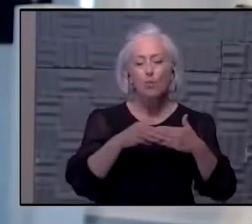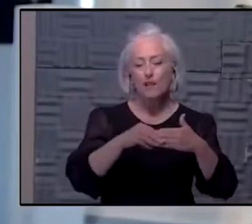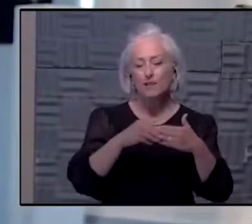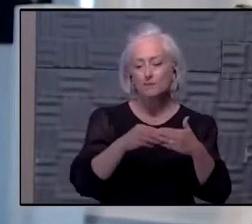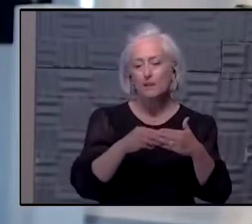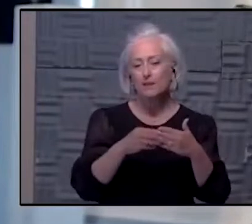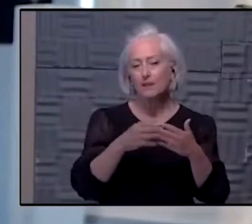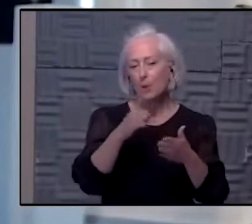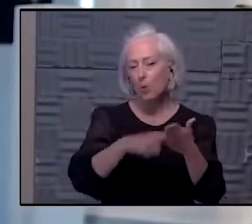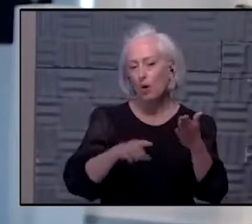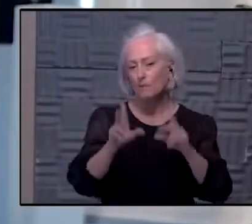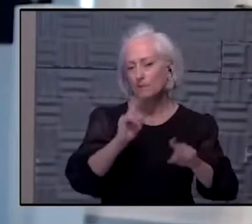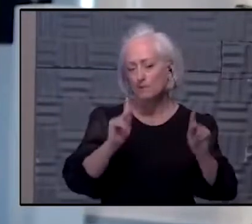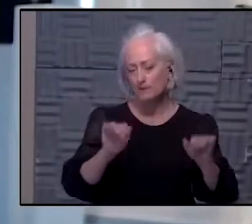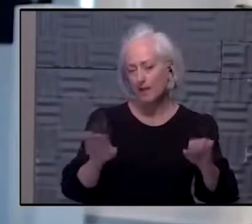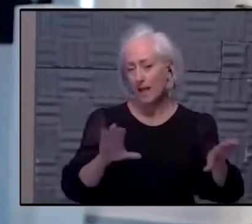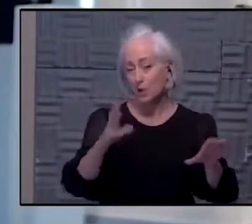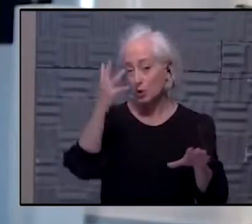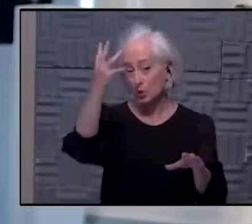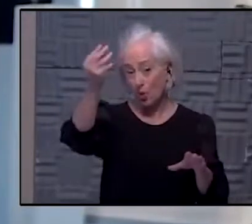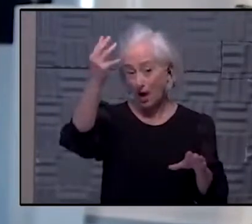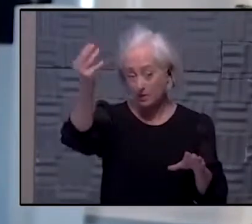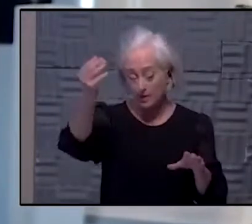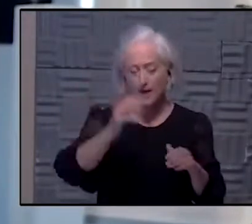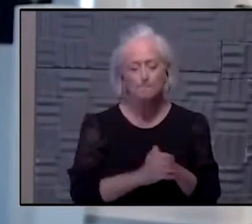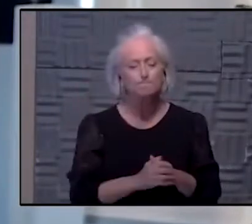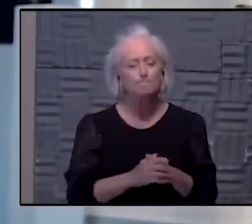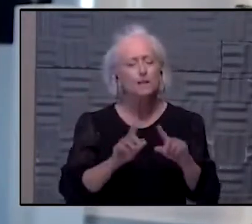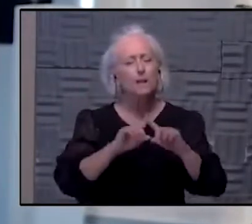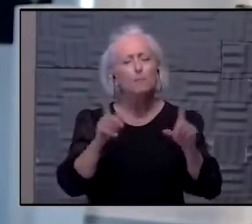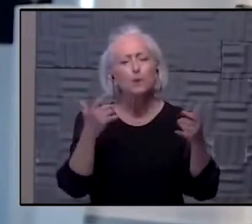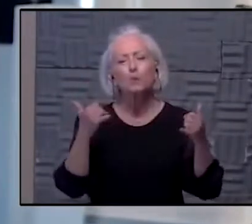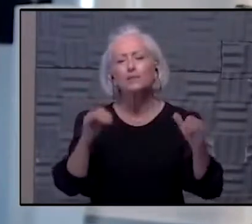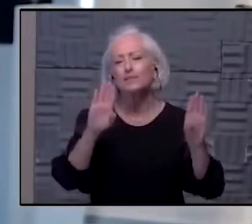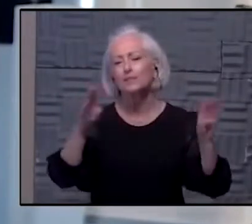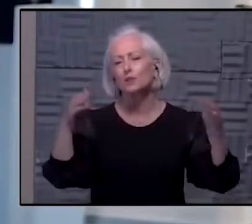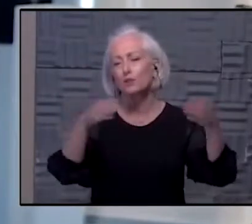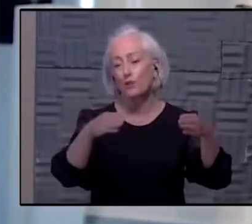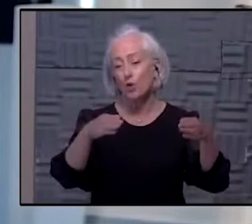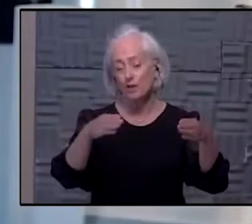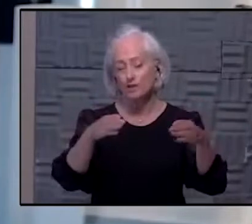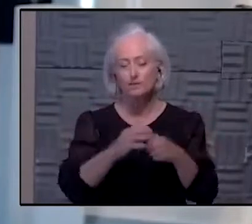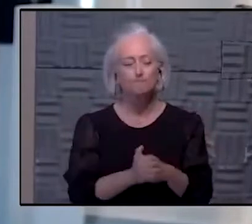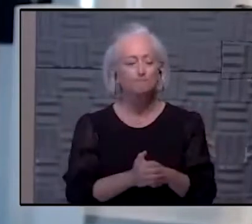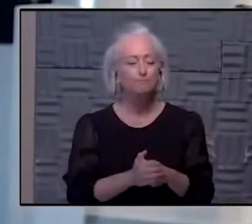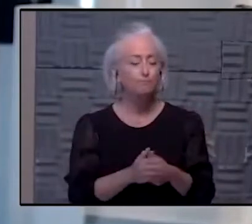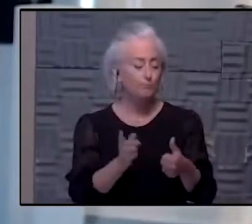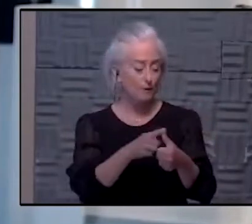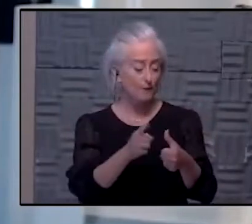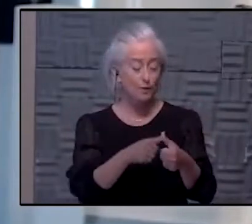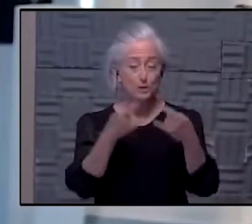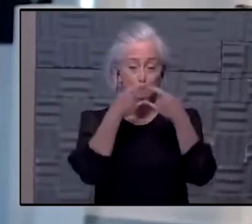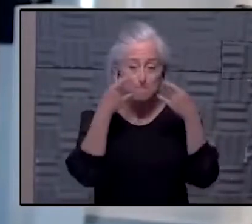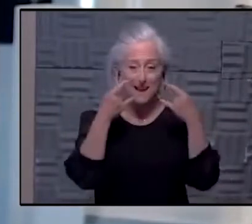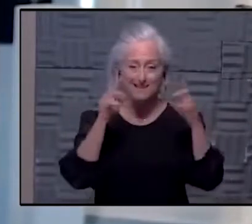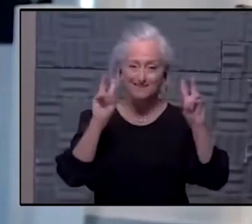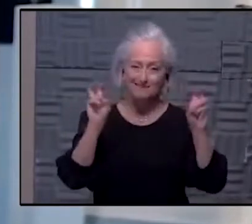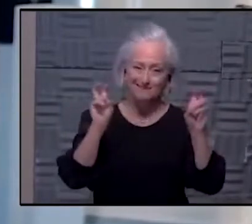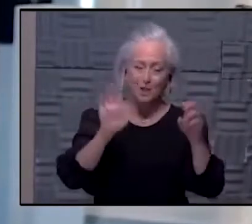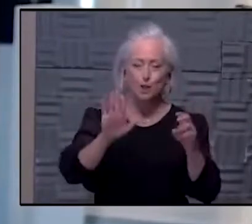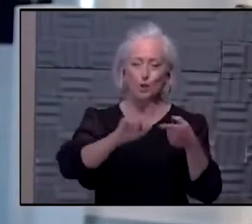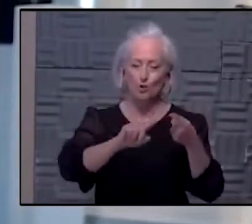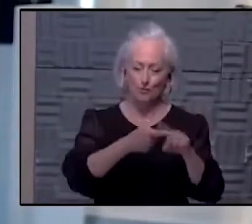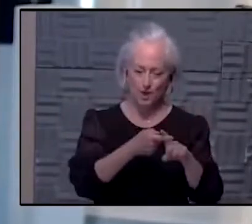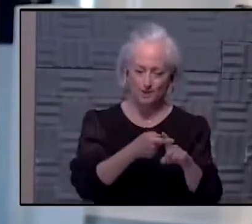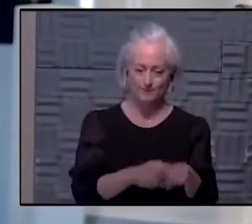outdoors. I think that we still have to focus a lot on a couple of things. One, a mask is always your friend. And if there's a more liberal